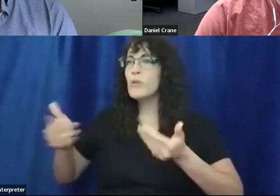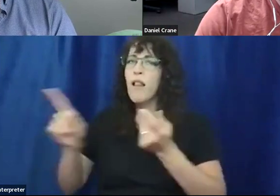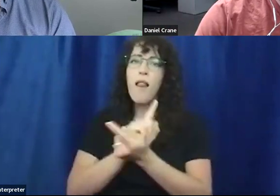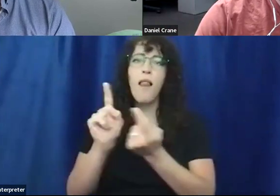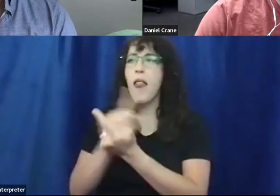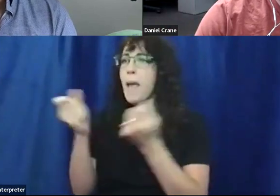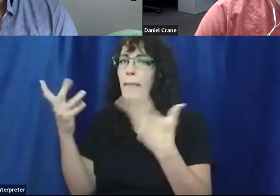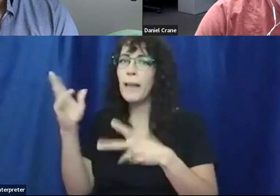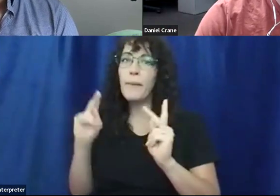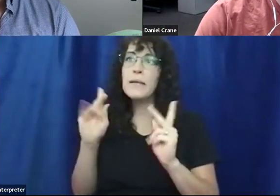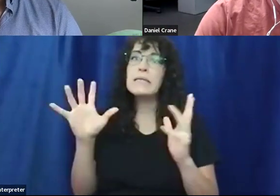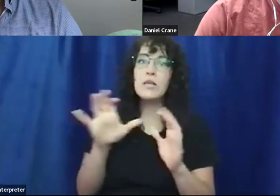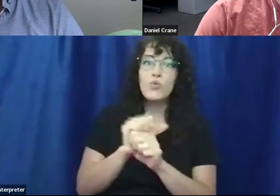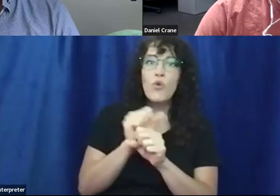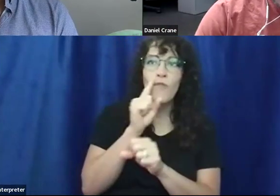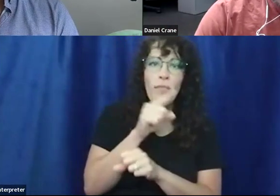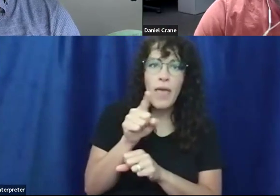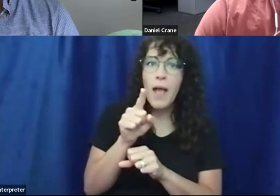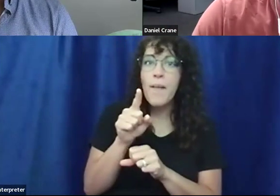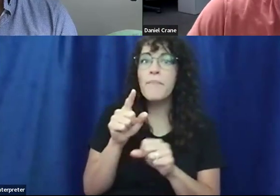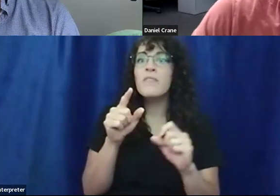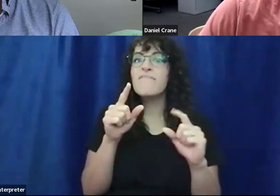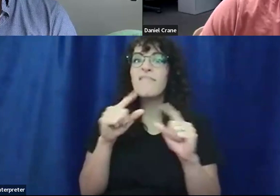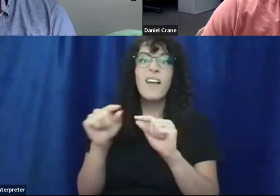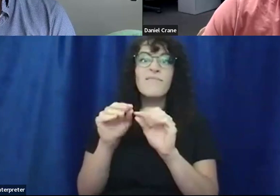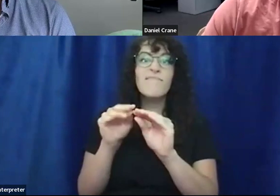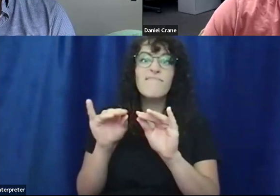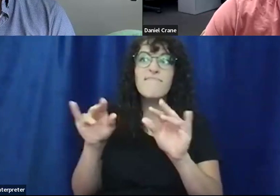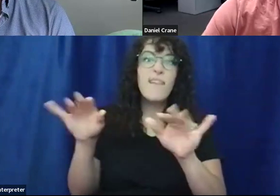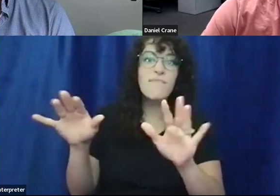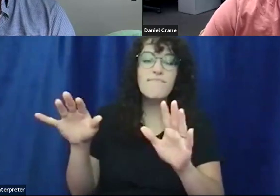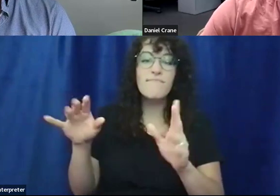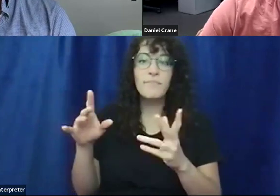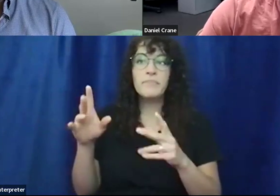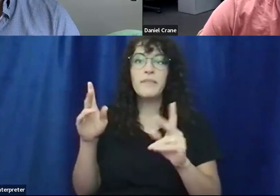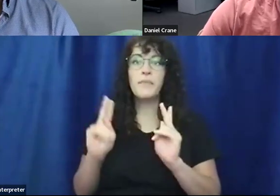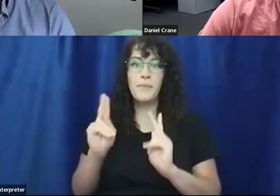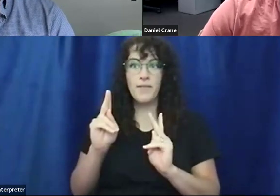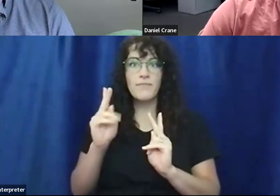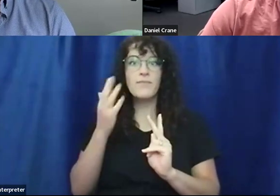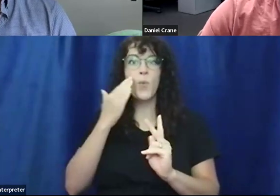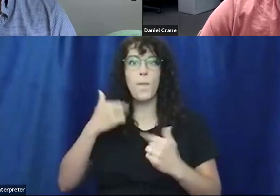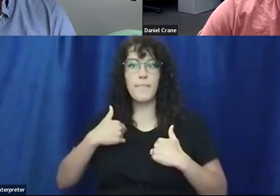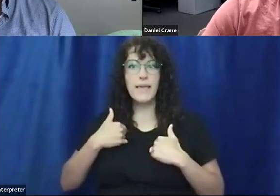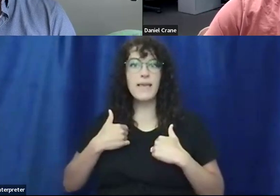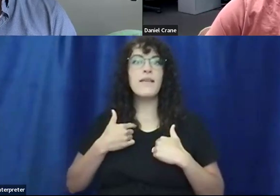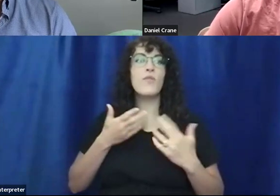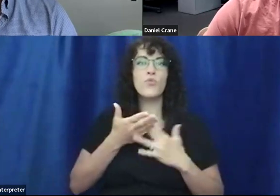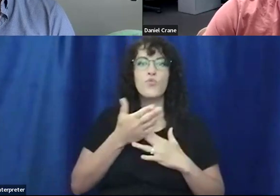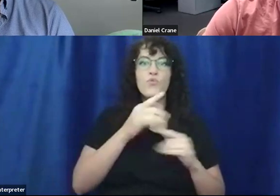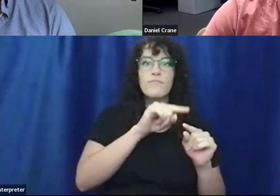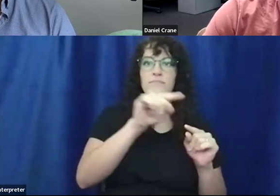work for them. Word kind of spread and I was able to build my client base and then start getting financial, uh,